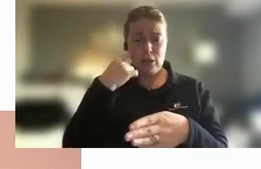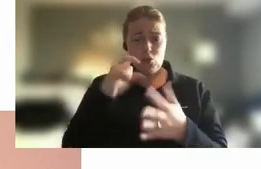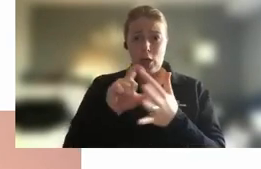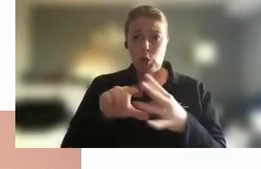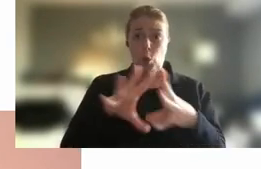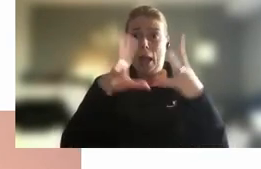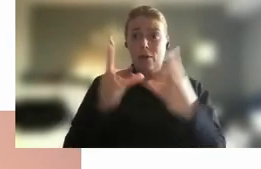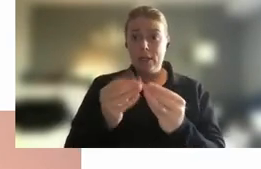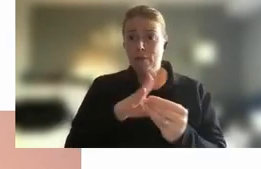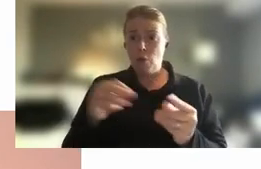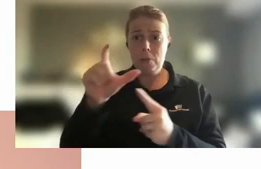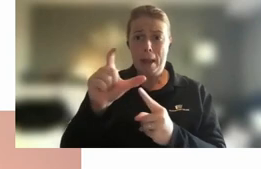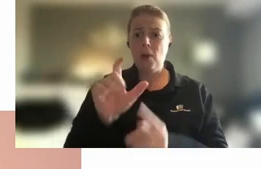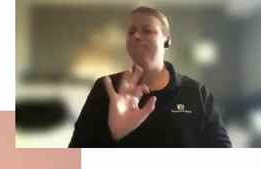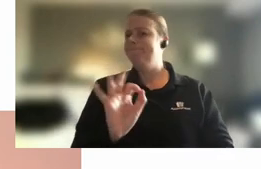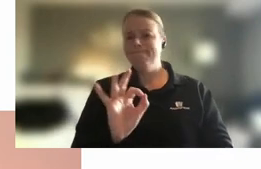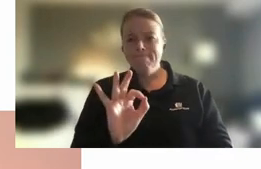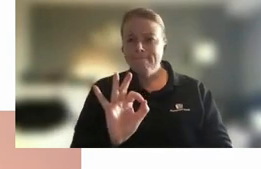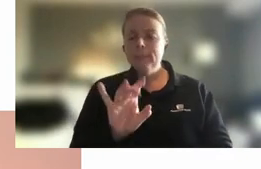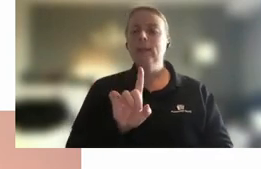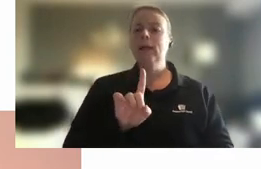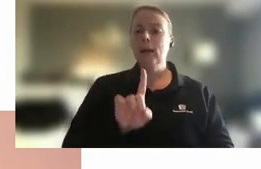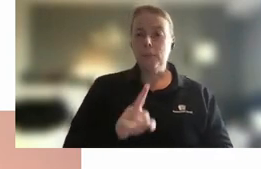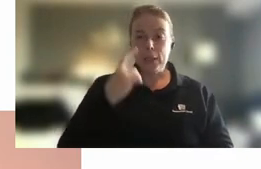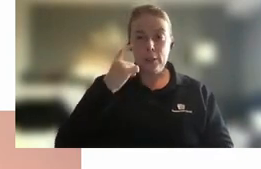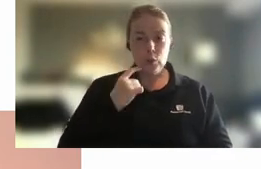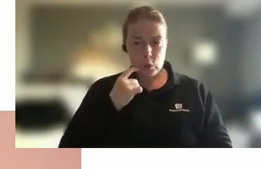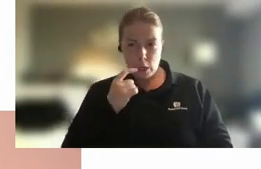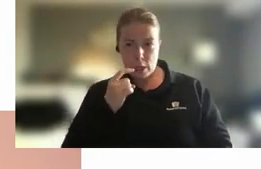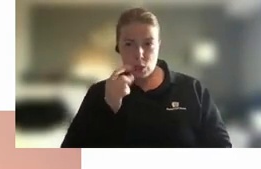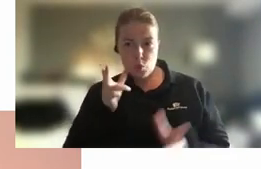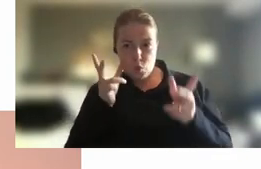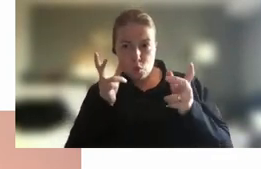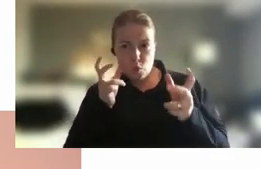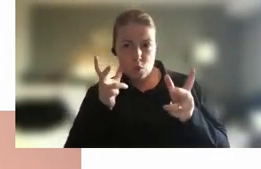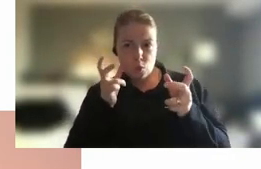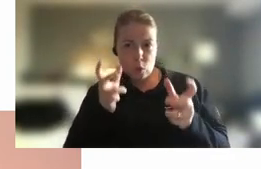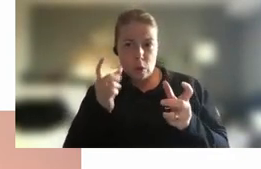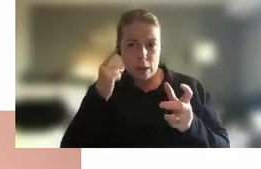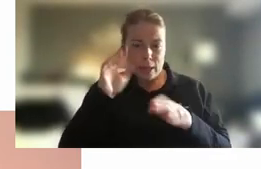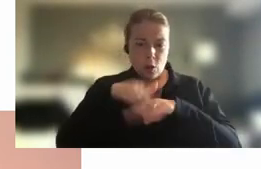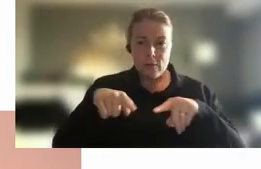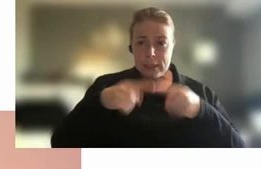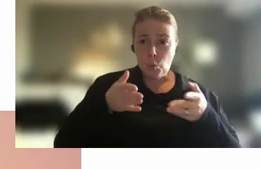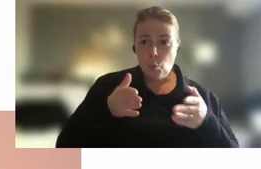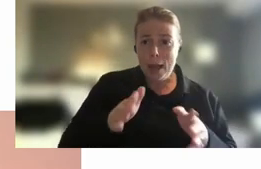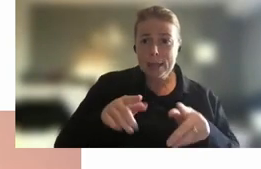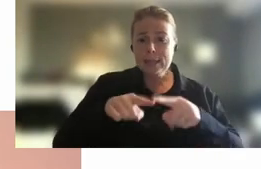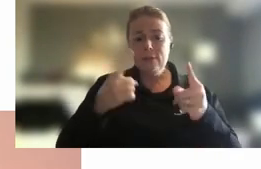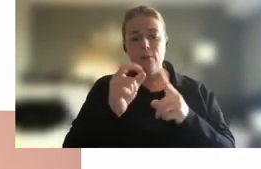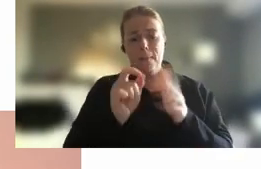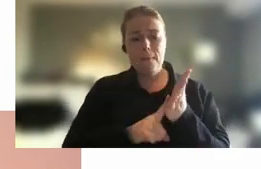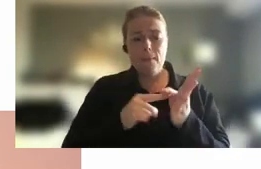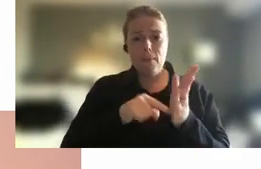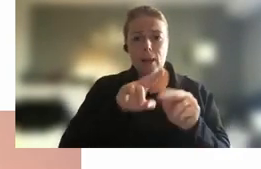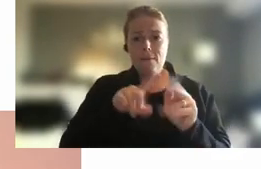Canberra for everyone but instead tries to listen tries to think about different ways different platforms in which public servants can be supported